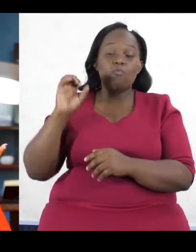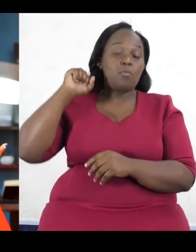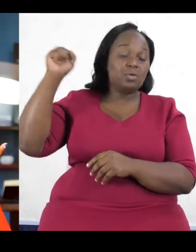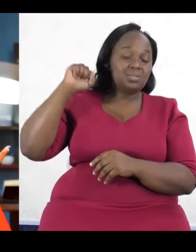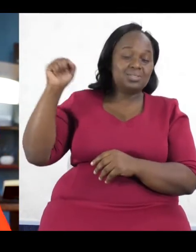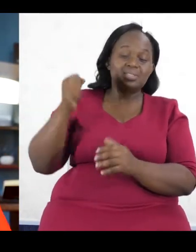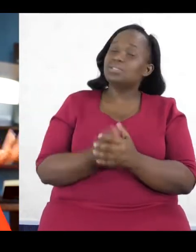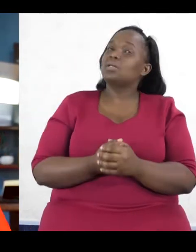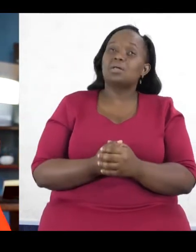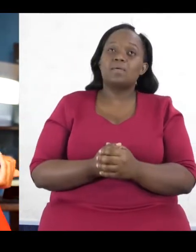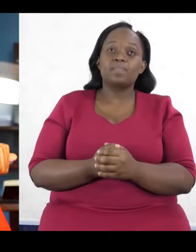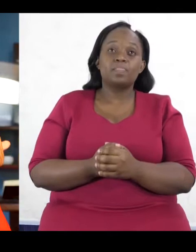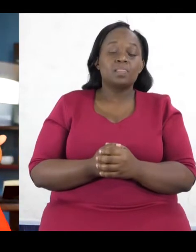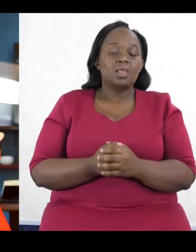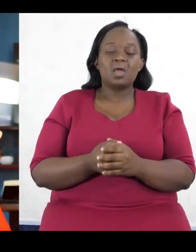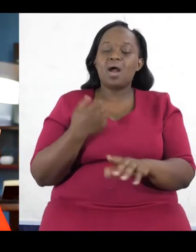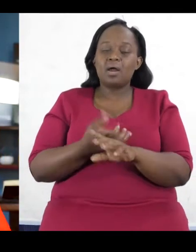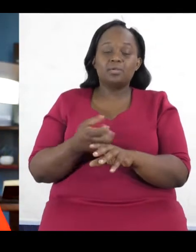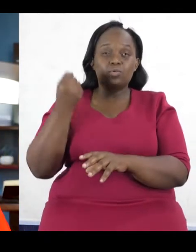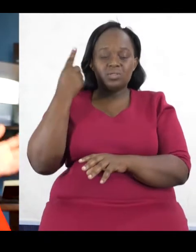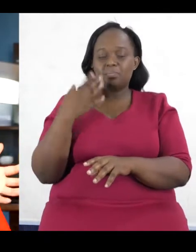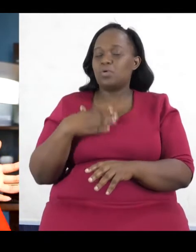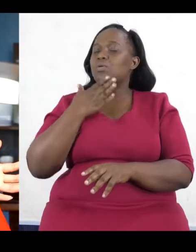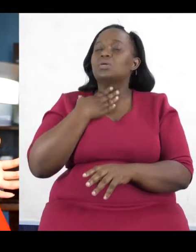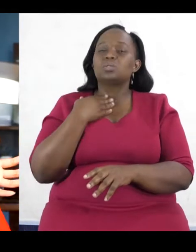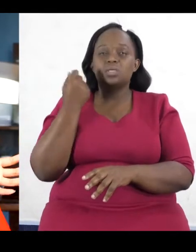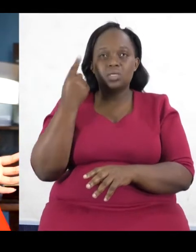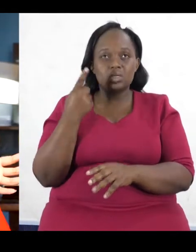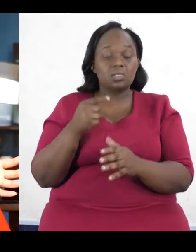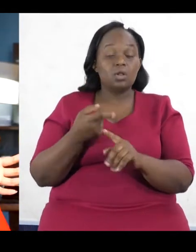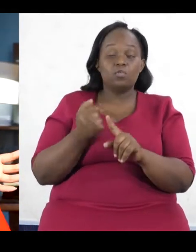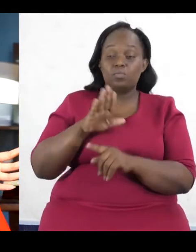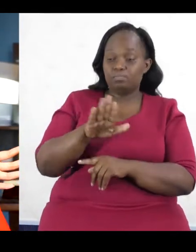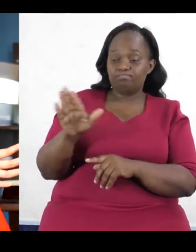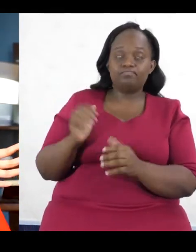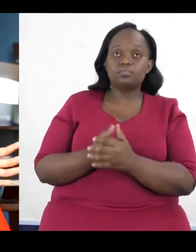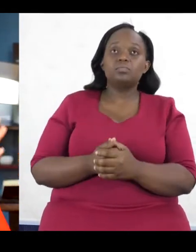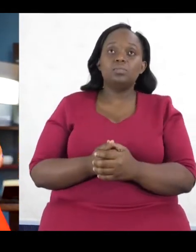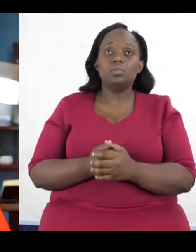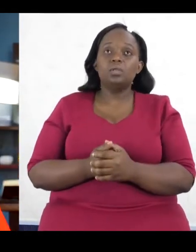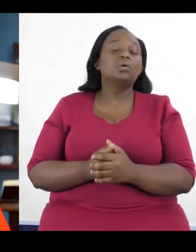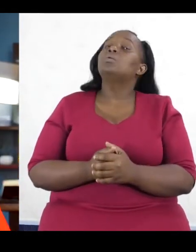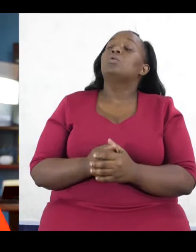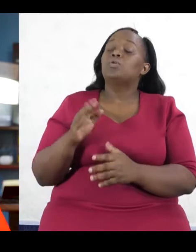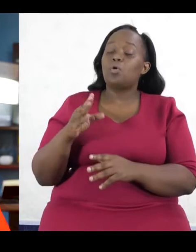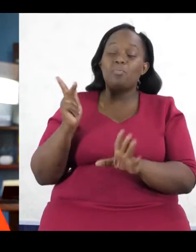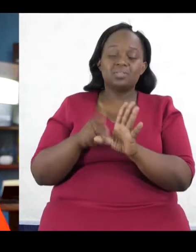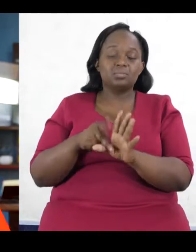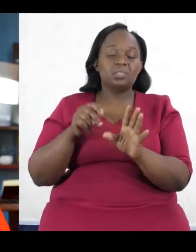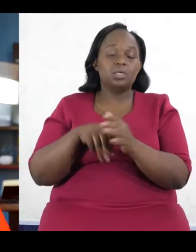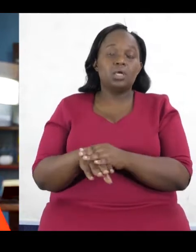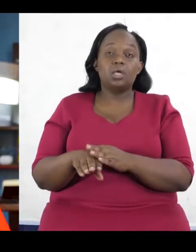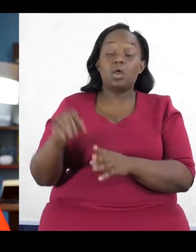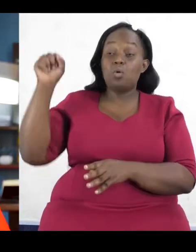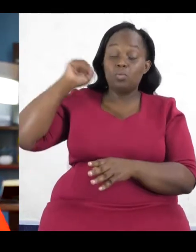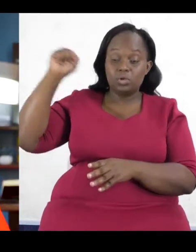guys. I know Cliff and Salanto, you've participated in the political process. What hindrances there are